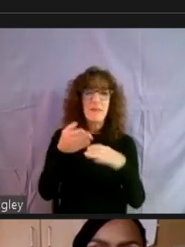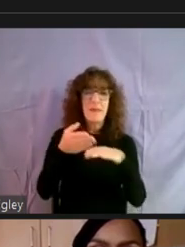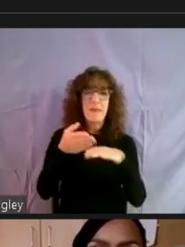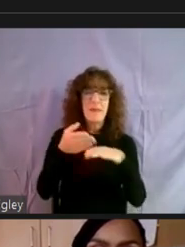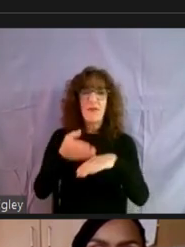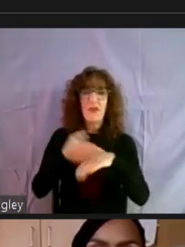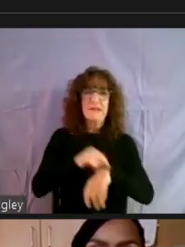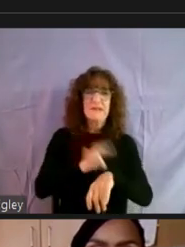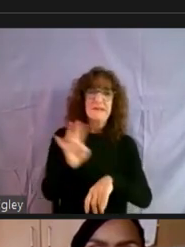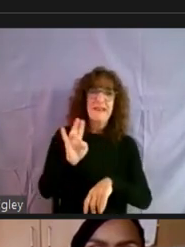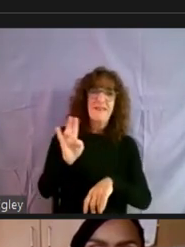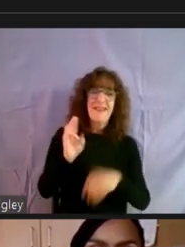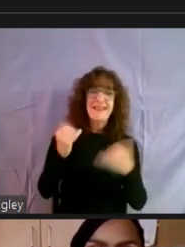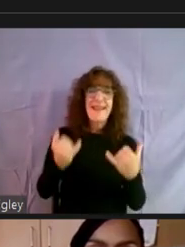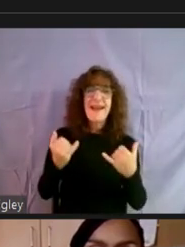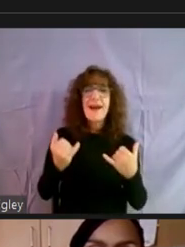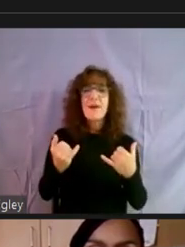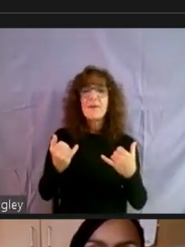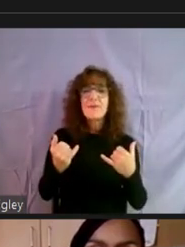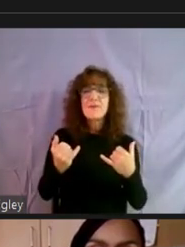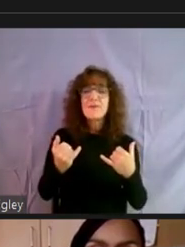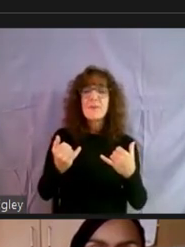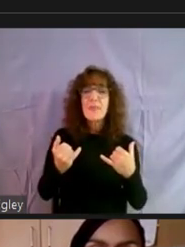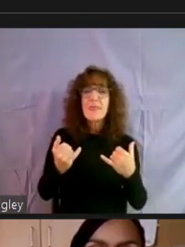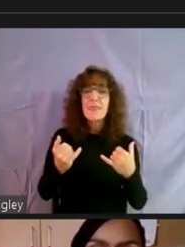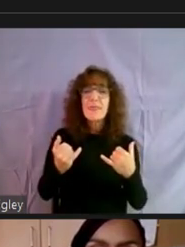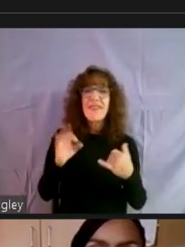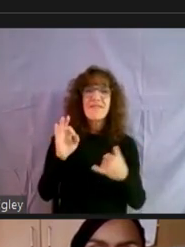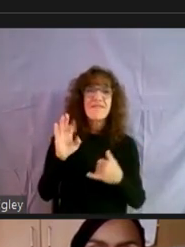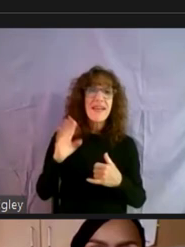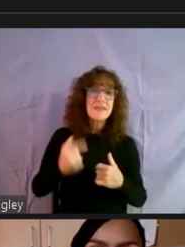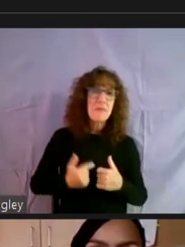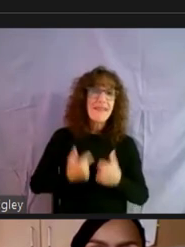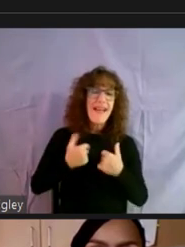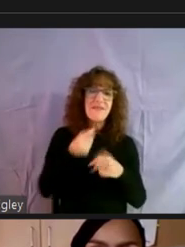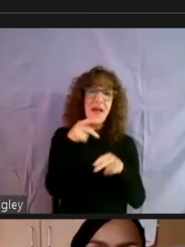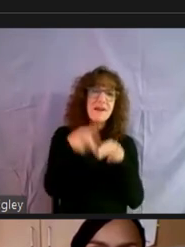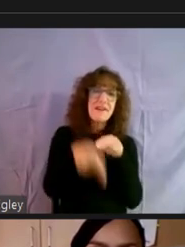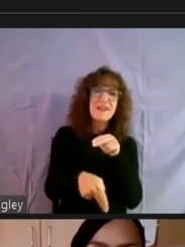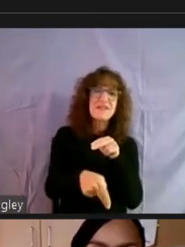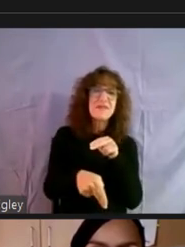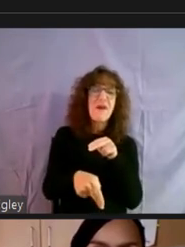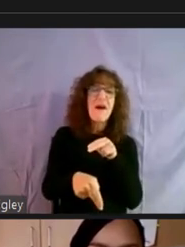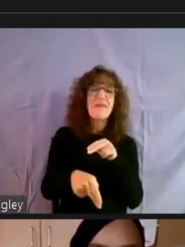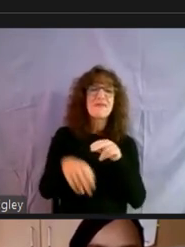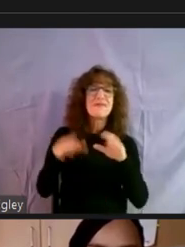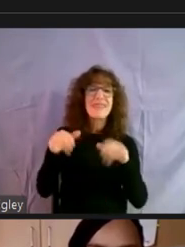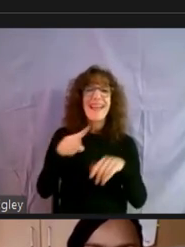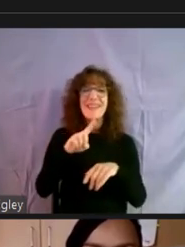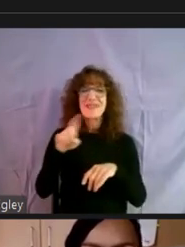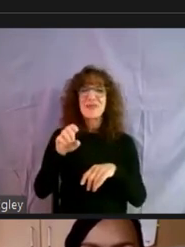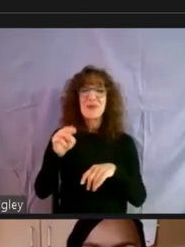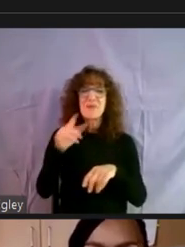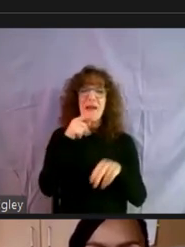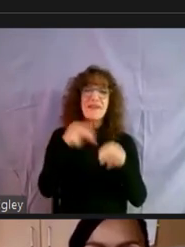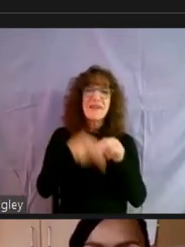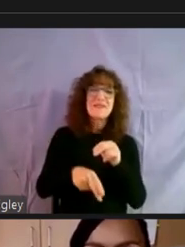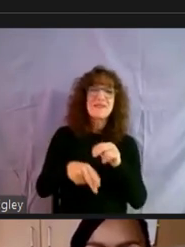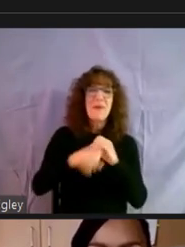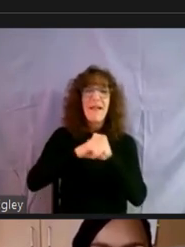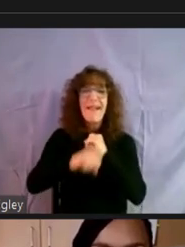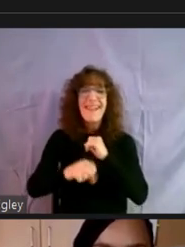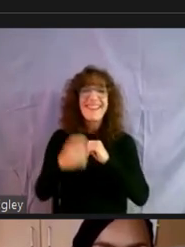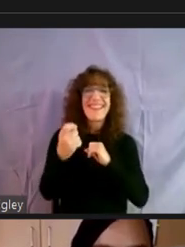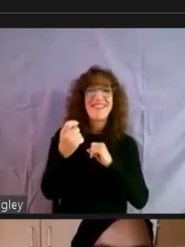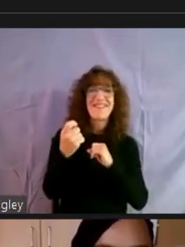just did seven o'clock and, and, um, you know, Facebook live doesn't cut you off. So neither does zoom. So we'll go a few more minutes and, and